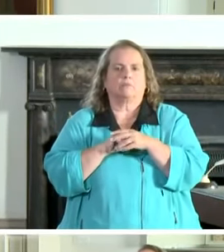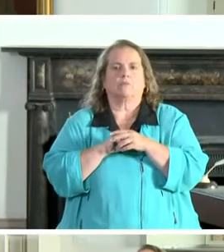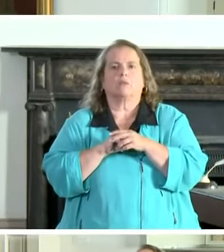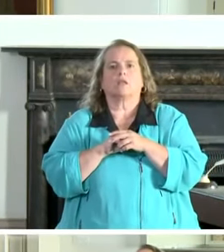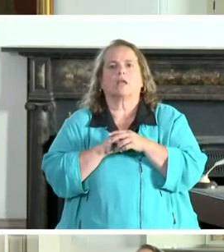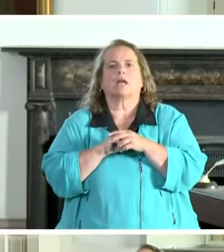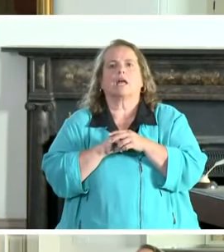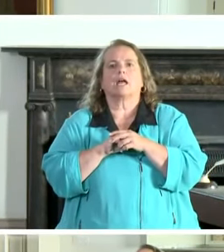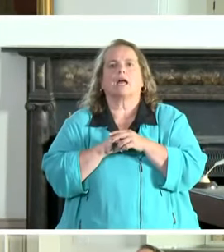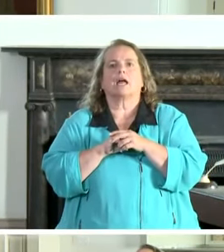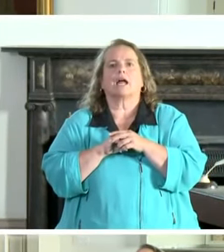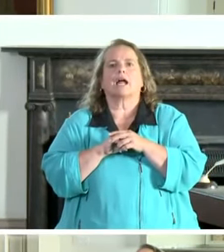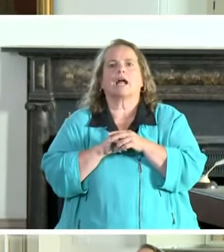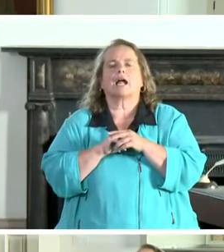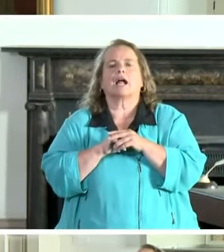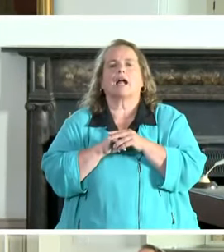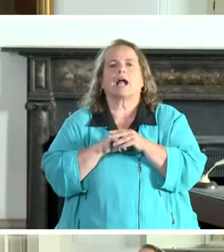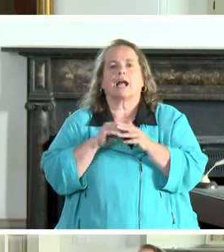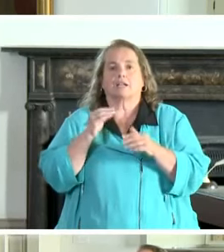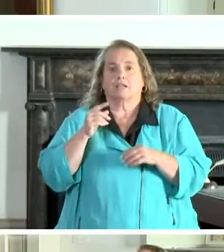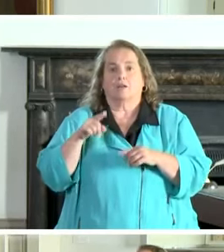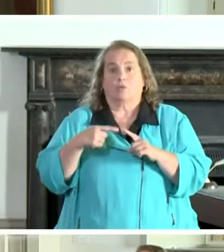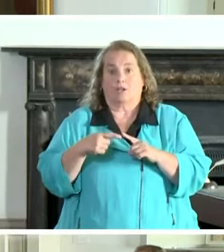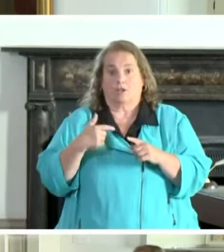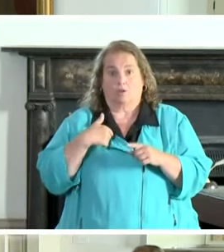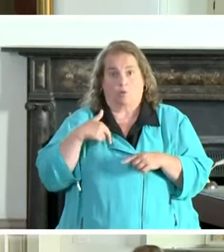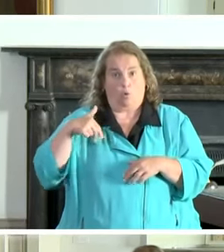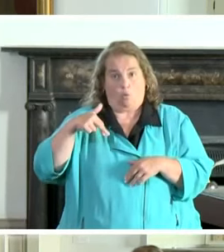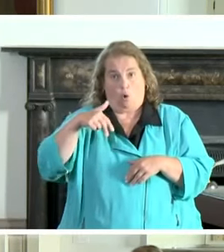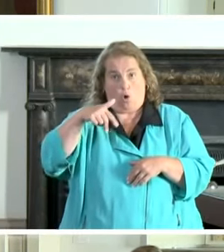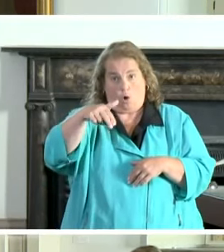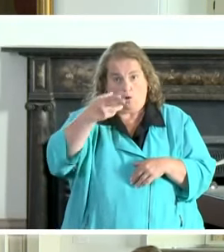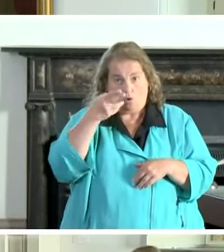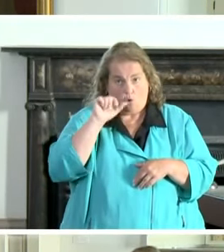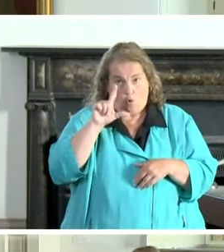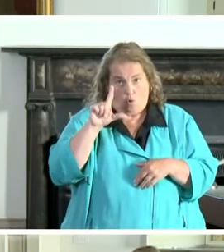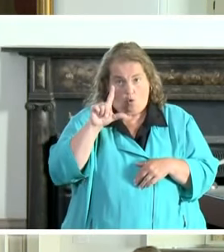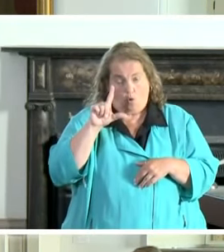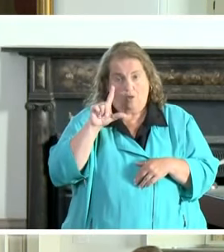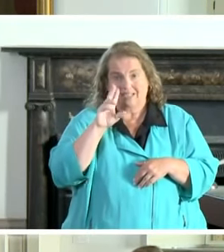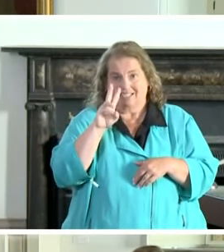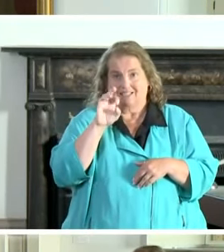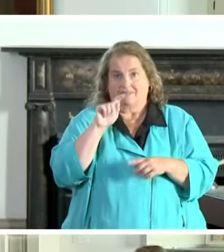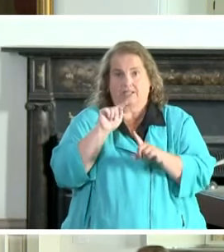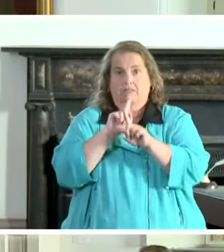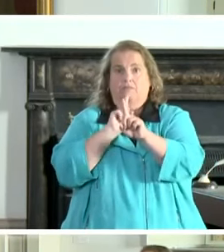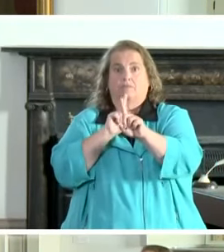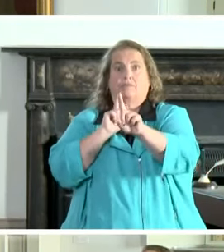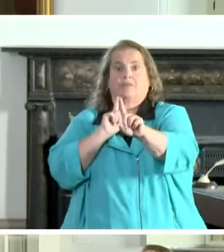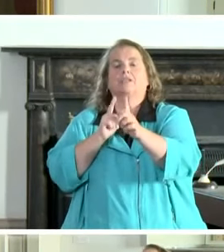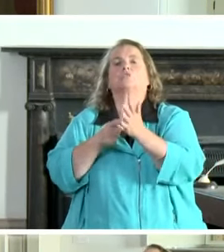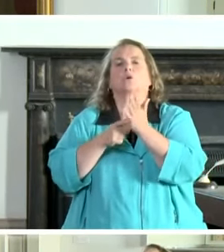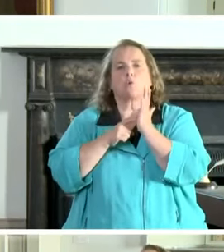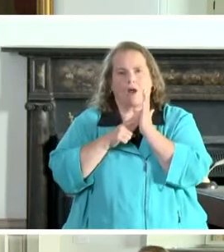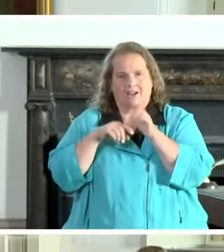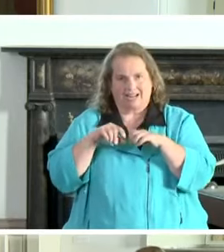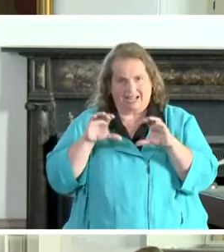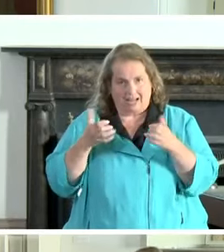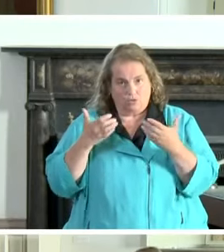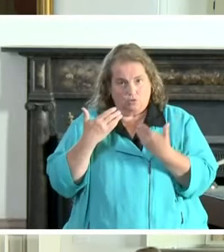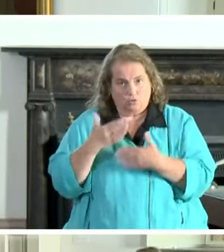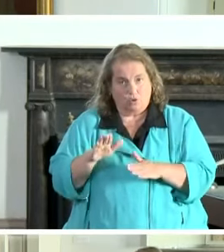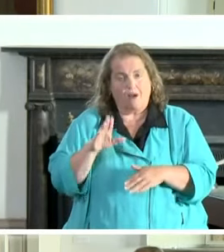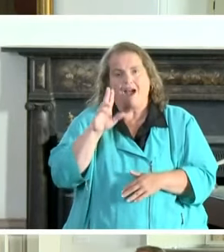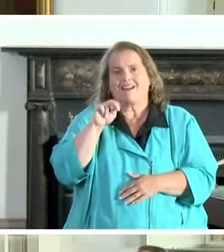moving down a hall. Six feet social distancing is required in classrooms